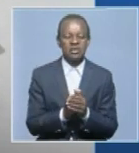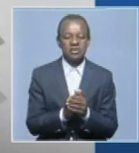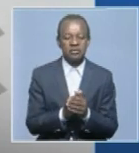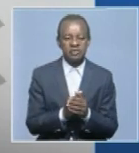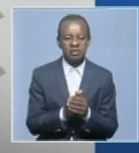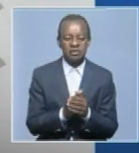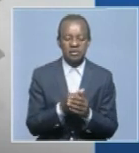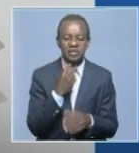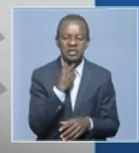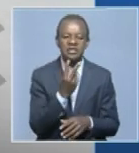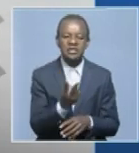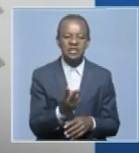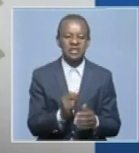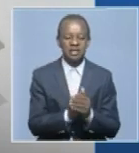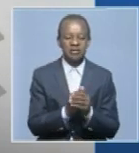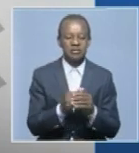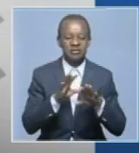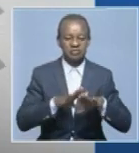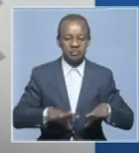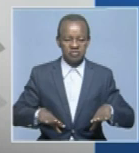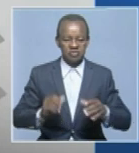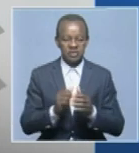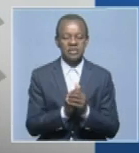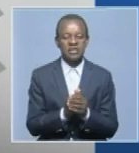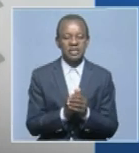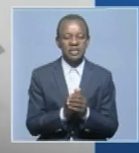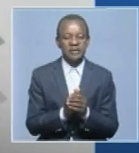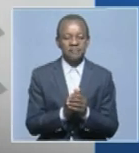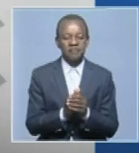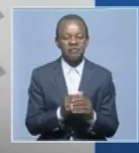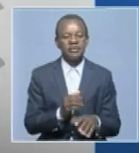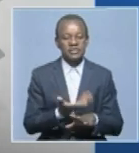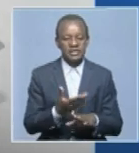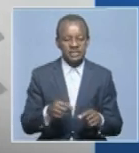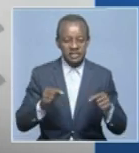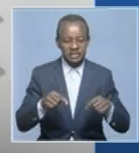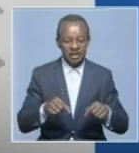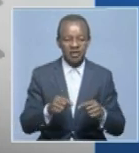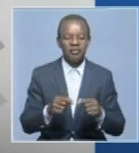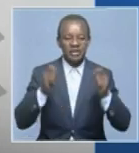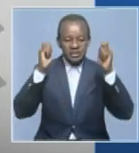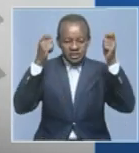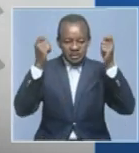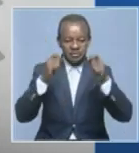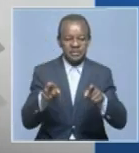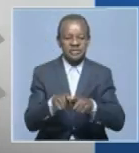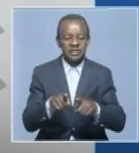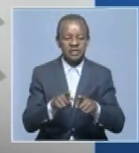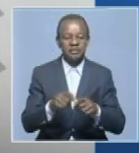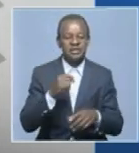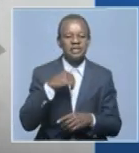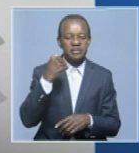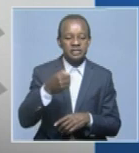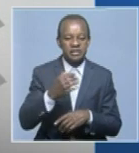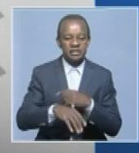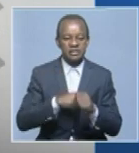December now, we are going to celebrate again next year, if given by the Spirit. Right.